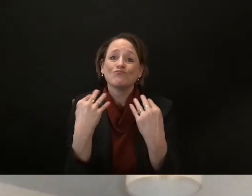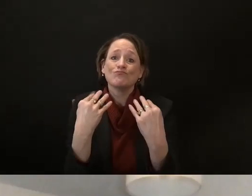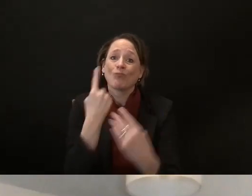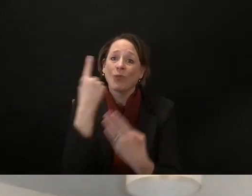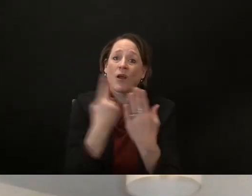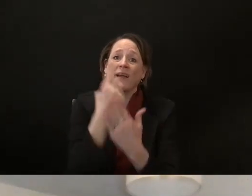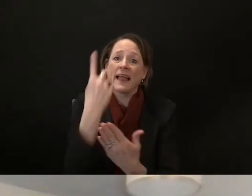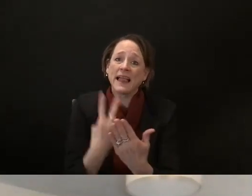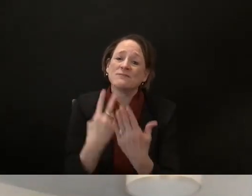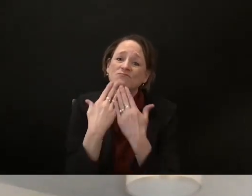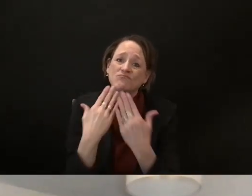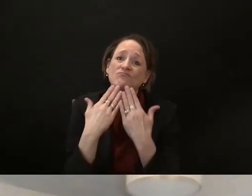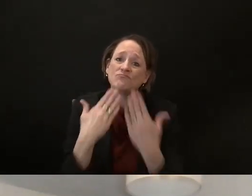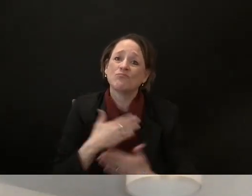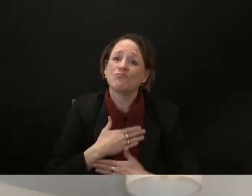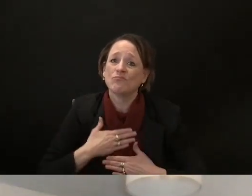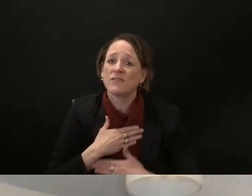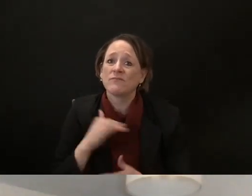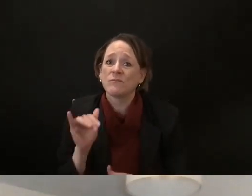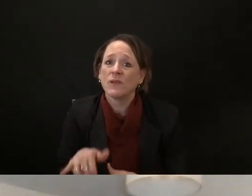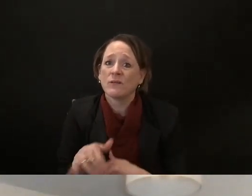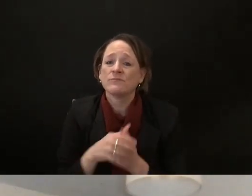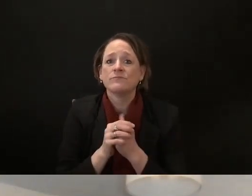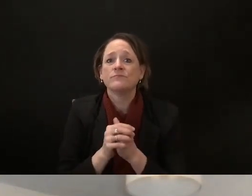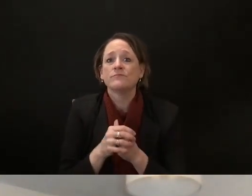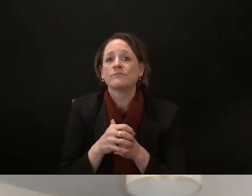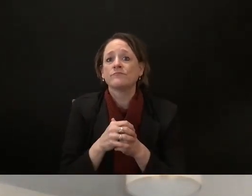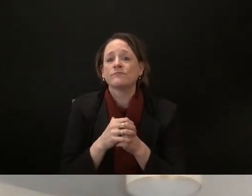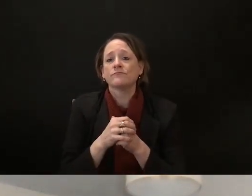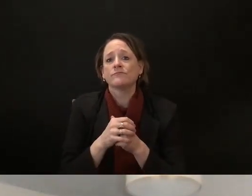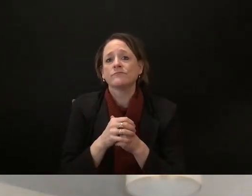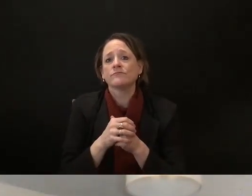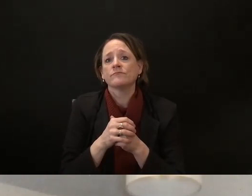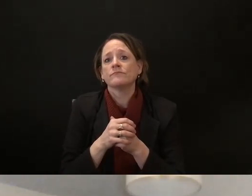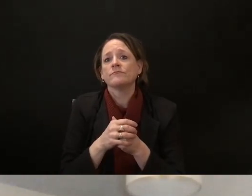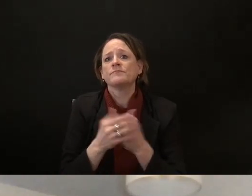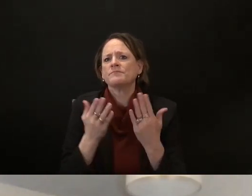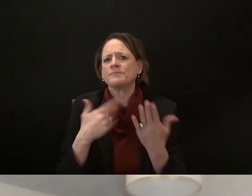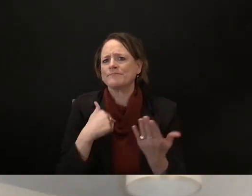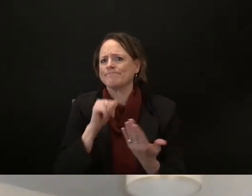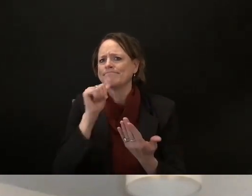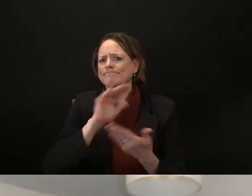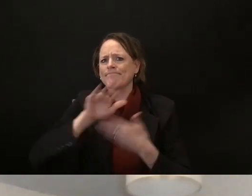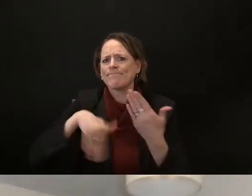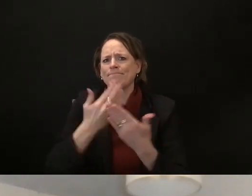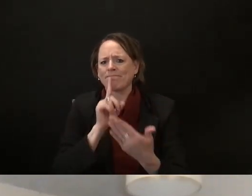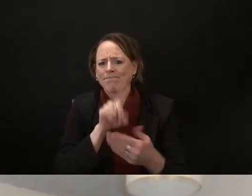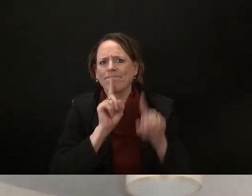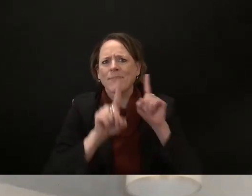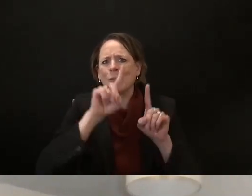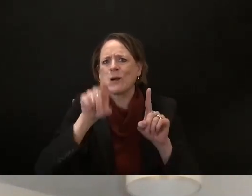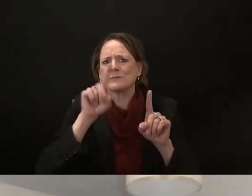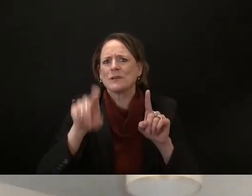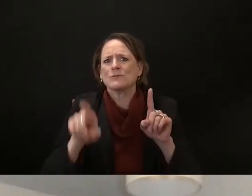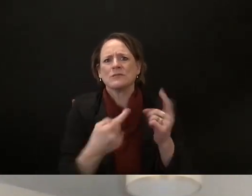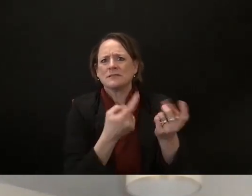if you have other questions and we didn't get to it please uh contact our offices directly it will you know we'll do our best to make sure we're following up